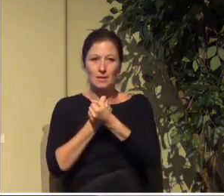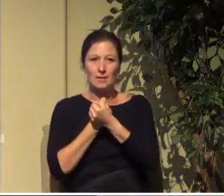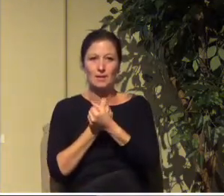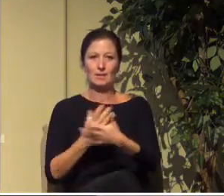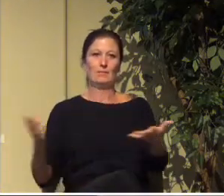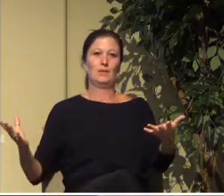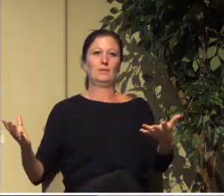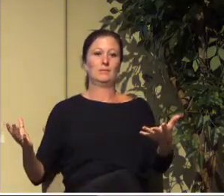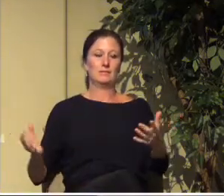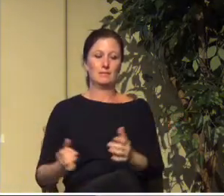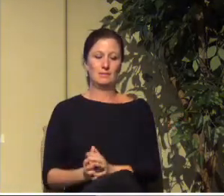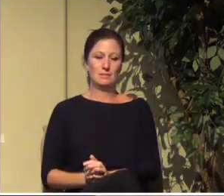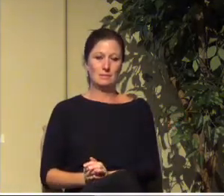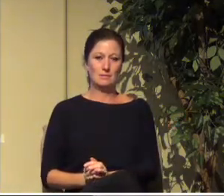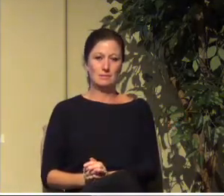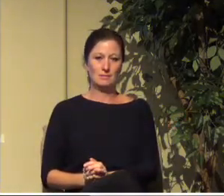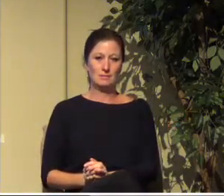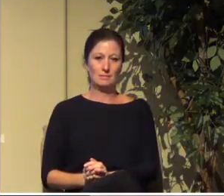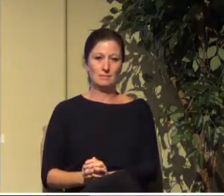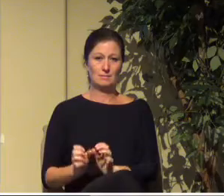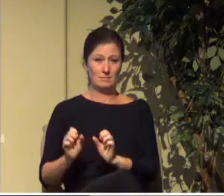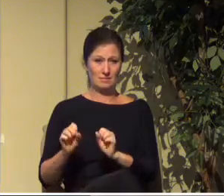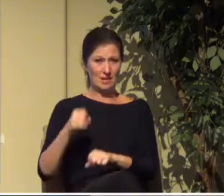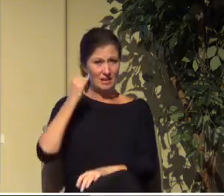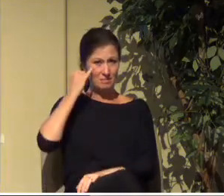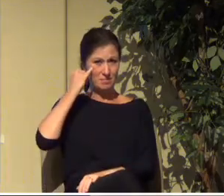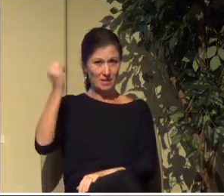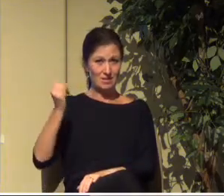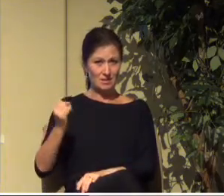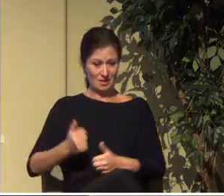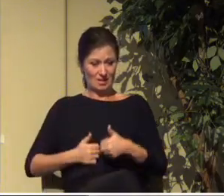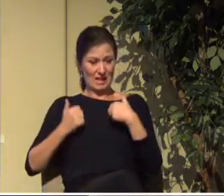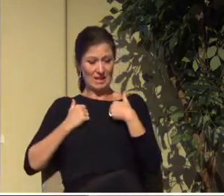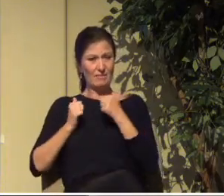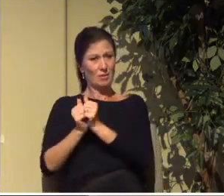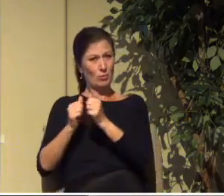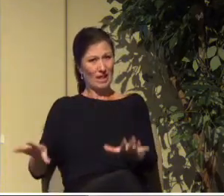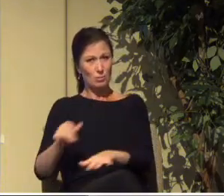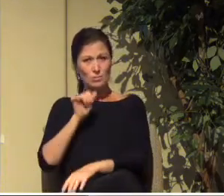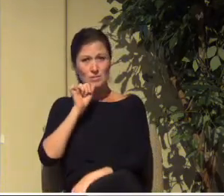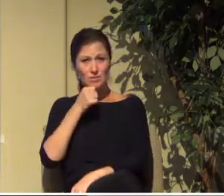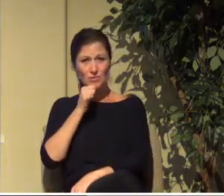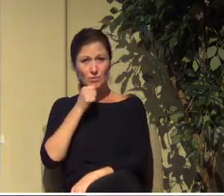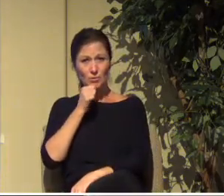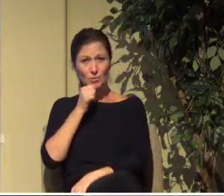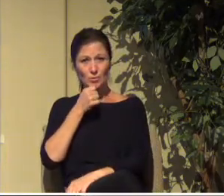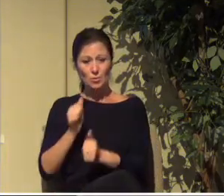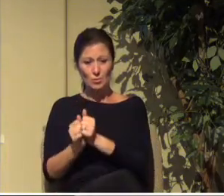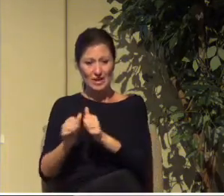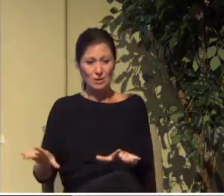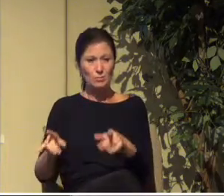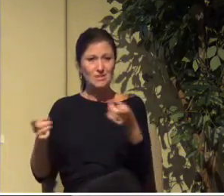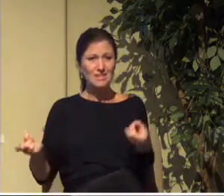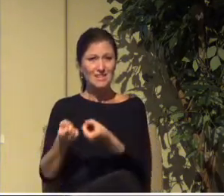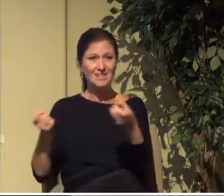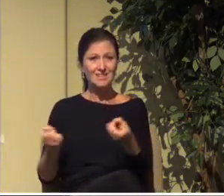can you imagine life without sin without suffering that's yours we don't see it all yet but we can see a lot